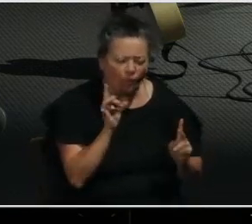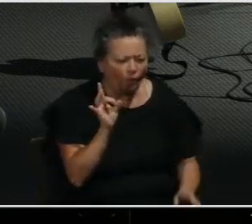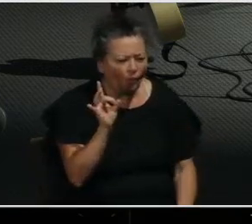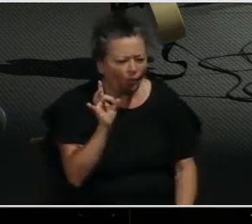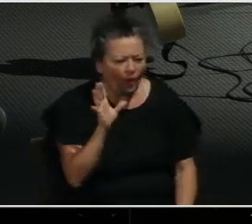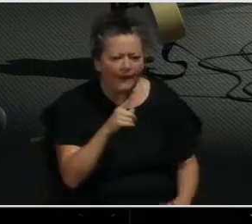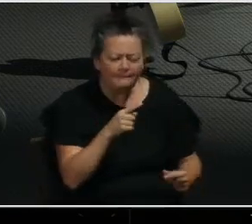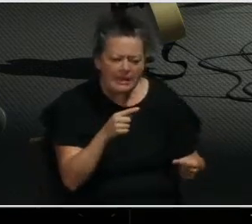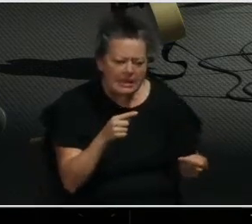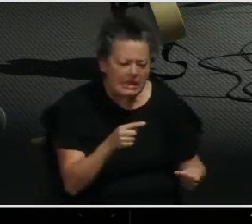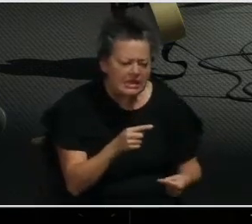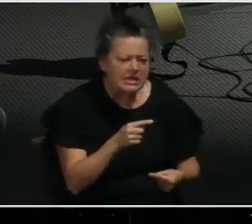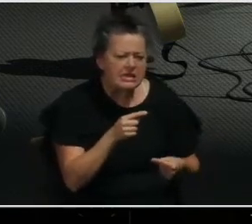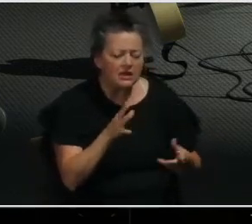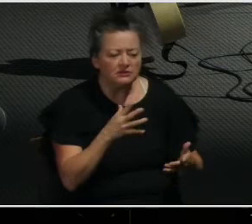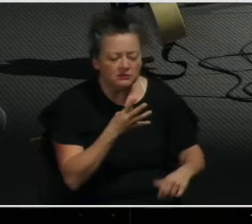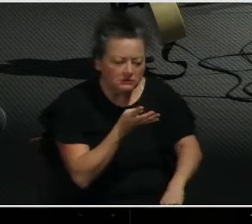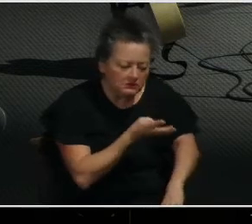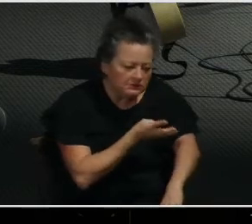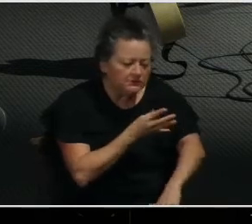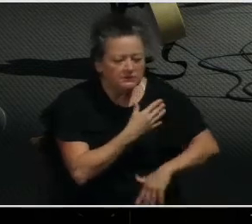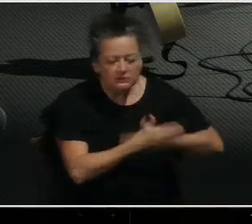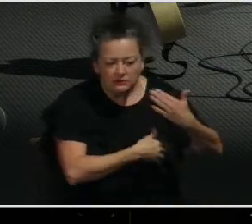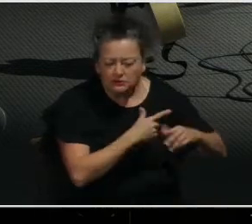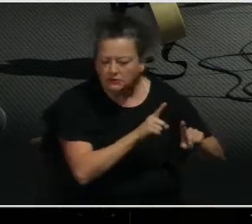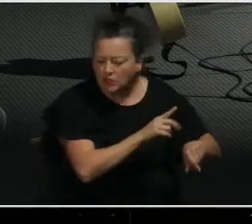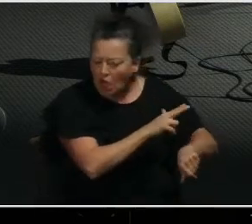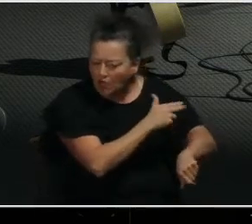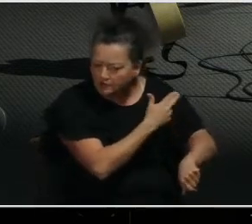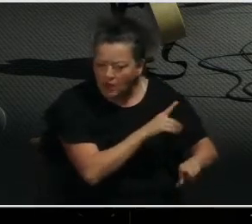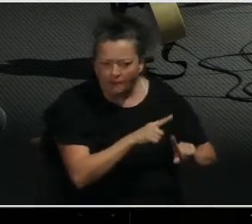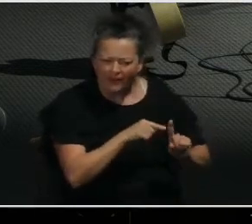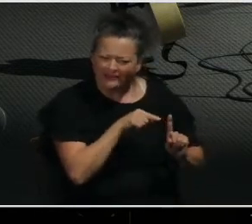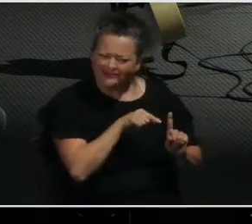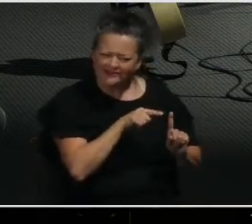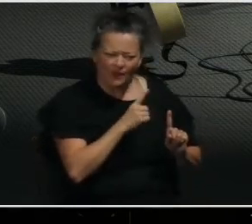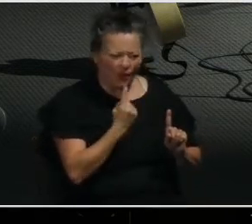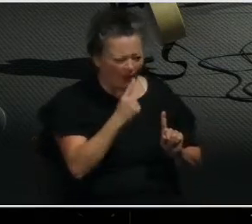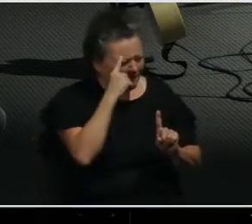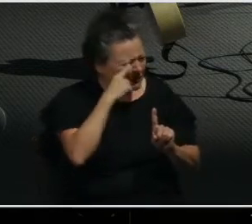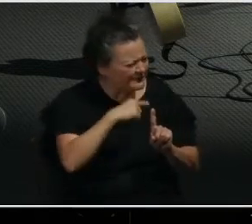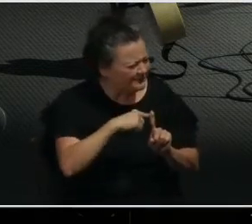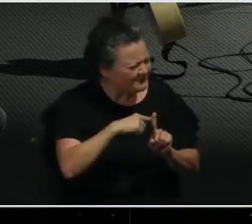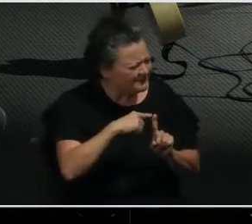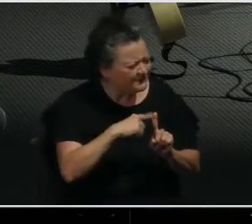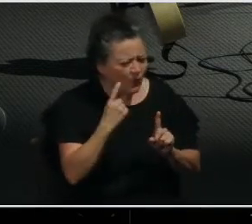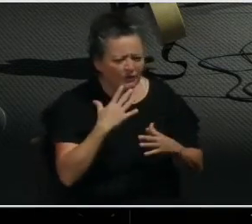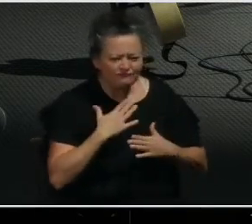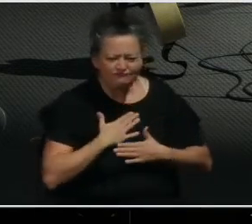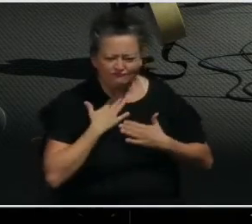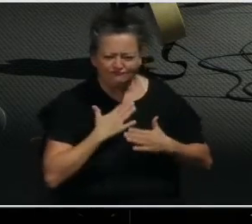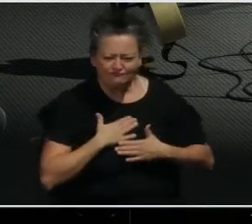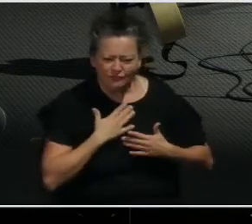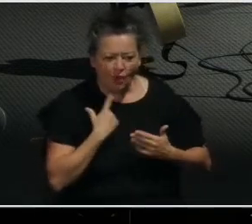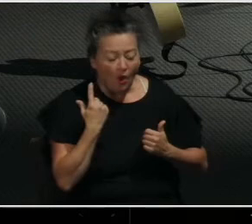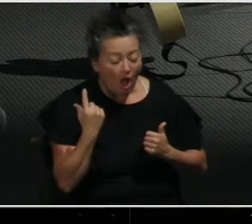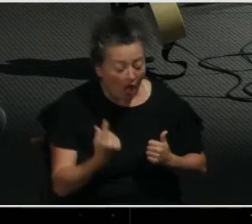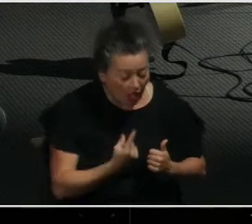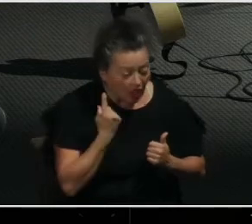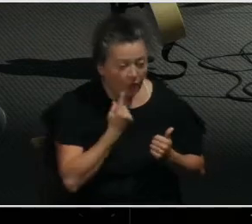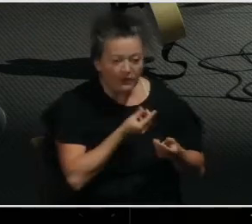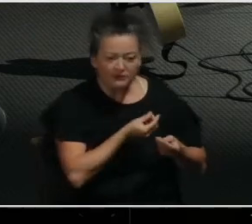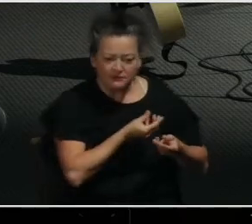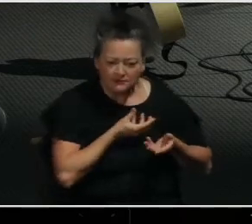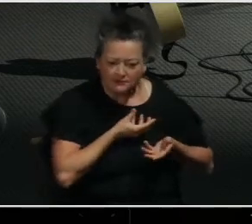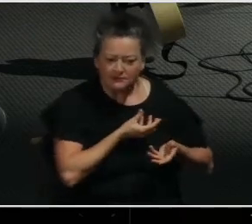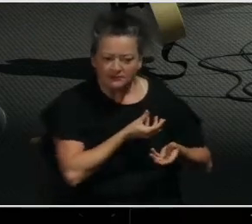though she was in pain and going through treatment, she would be positive and upbeat and joyful, and would share things